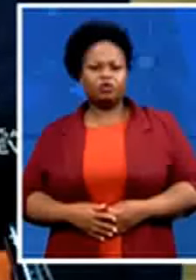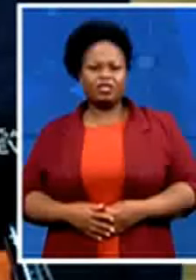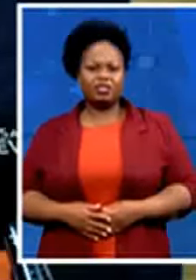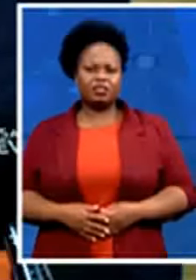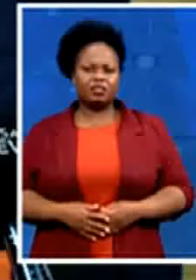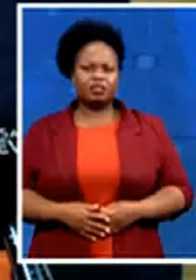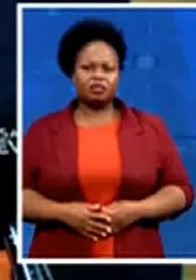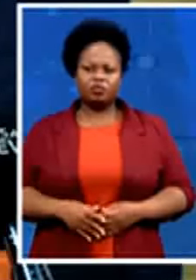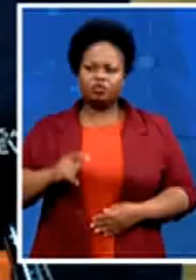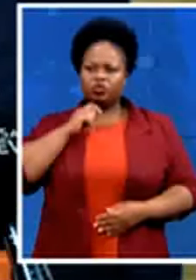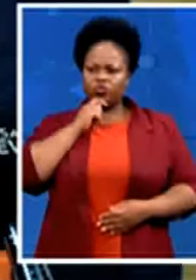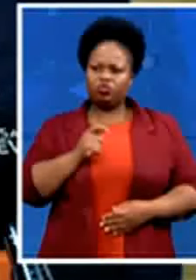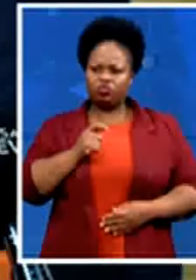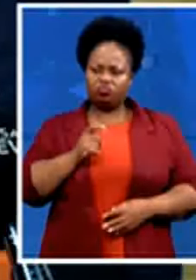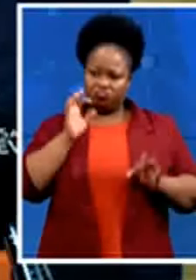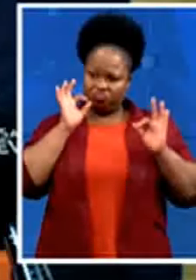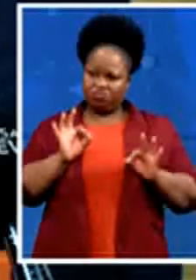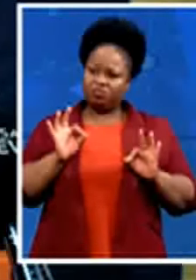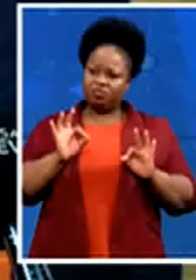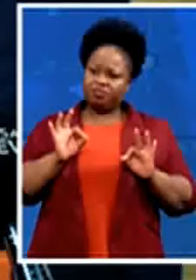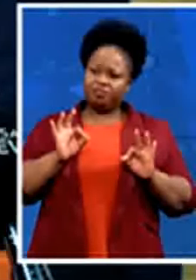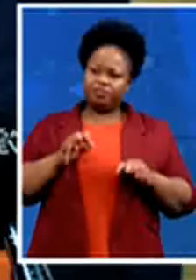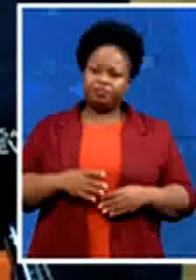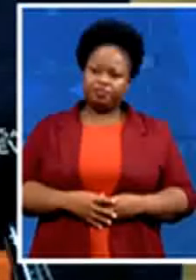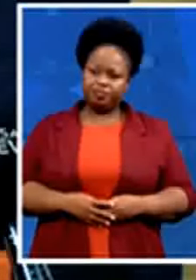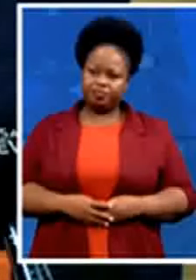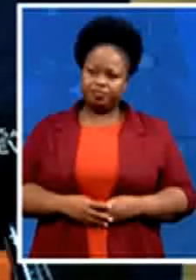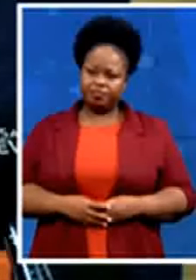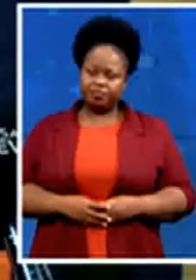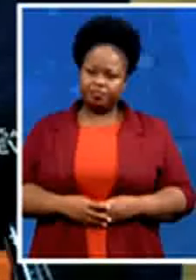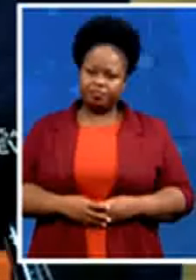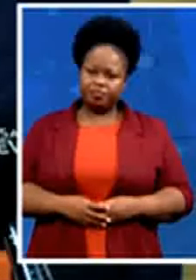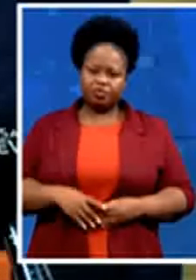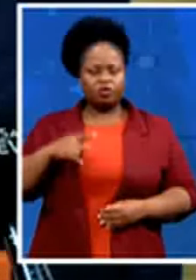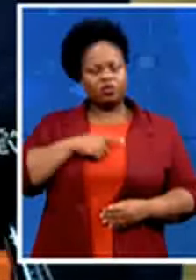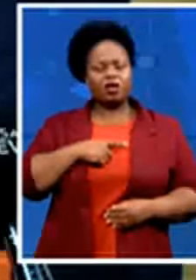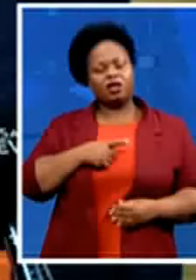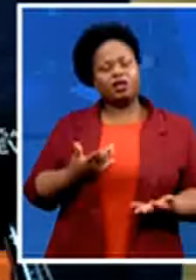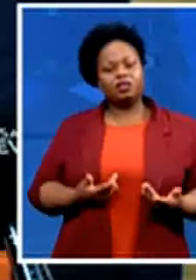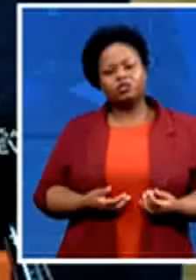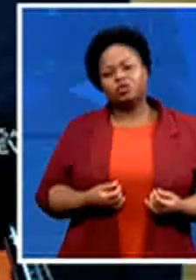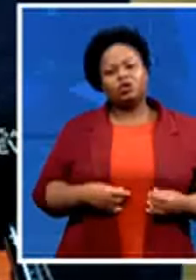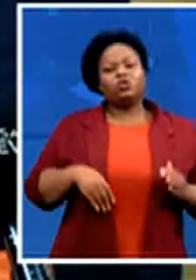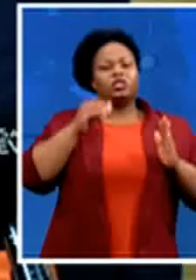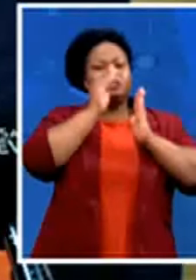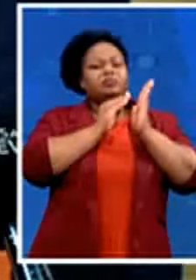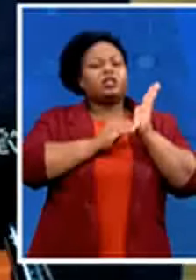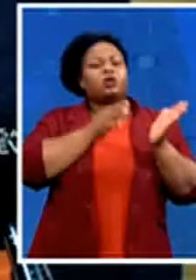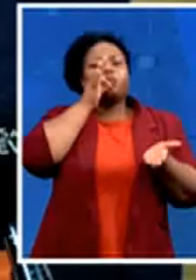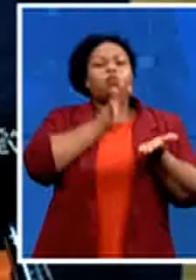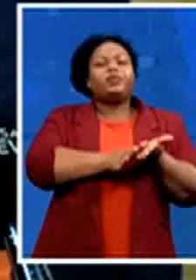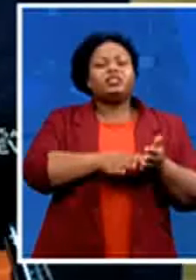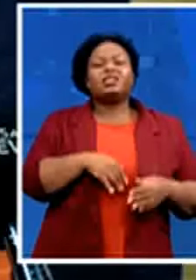um but the order we also manifesto is not a a comic book of revolutionary